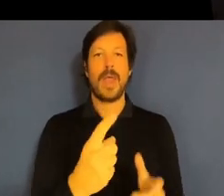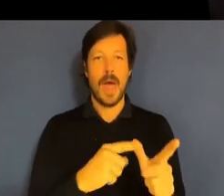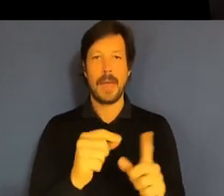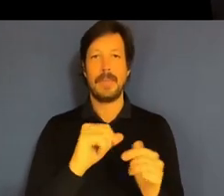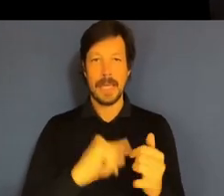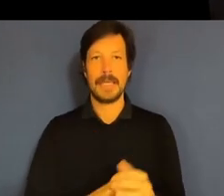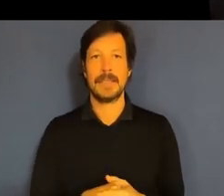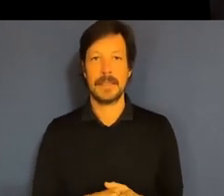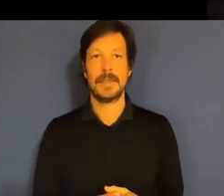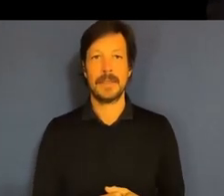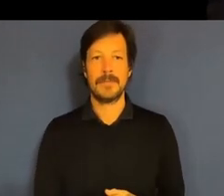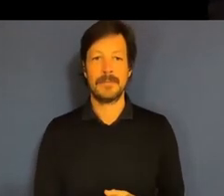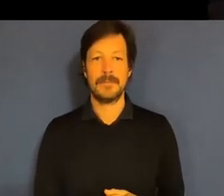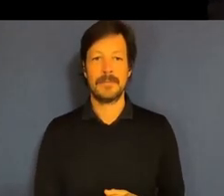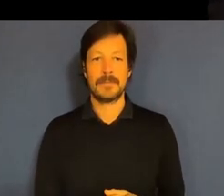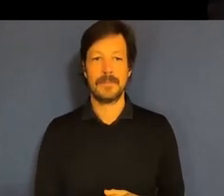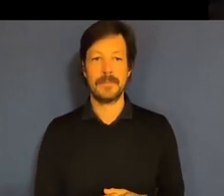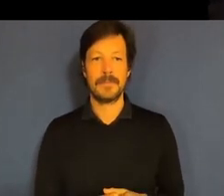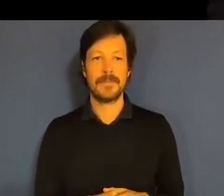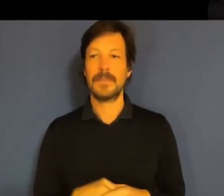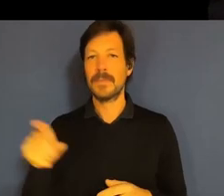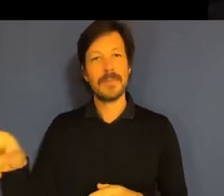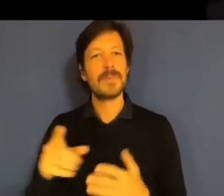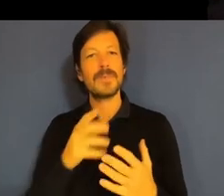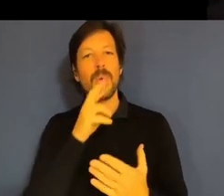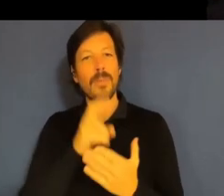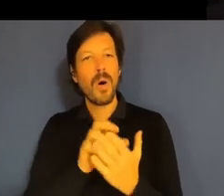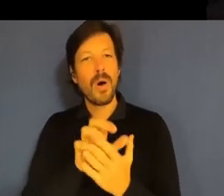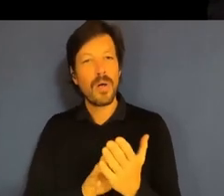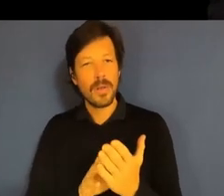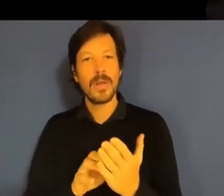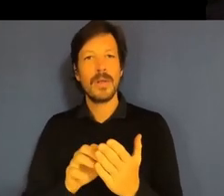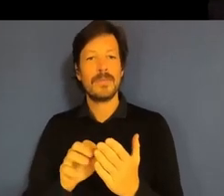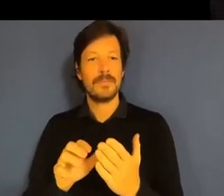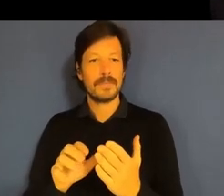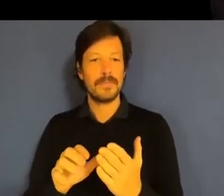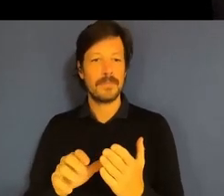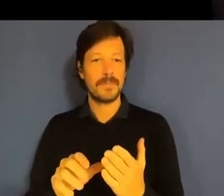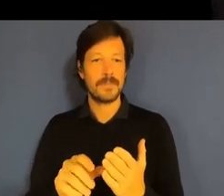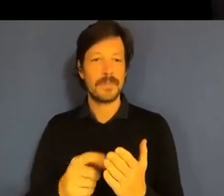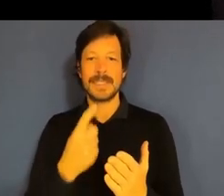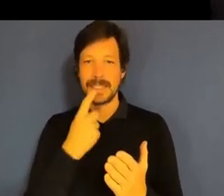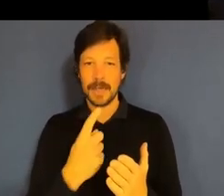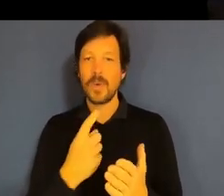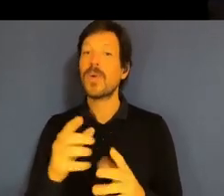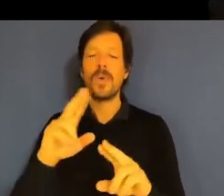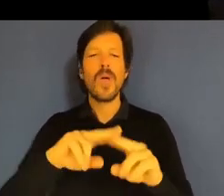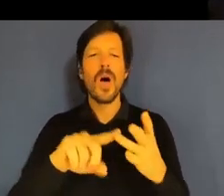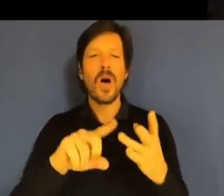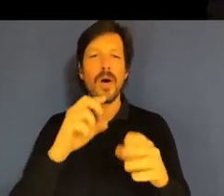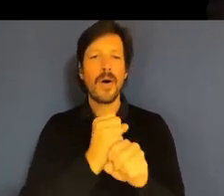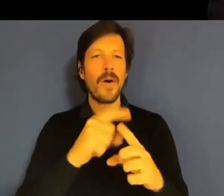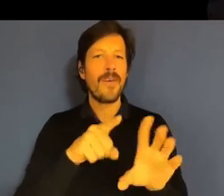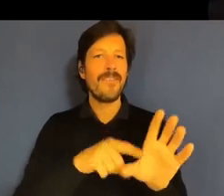That's actually what was in Terry Moran's report. It was very fundamental to Thody's review as well. That